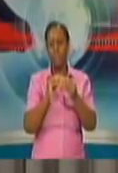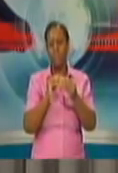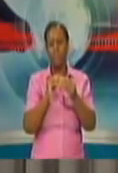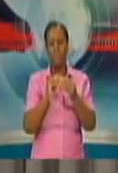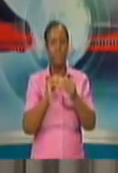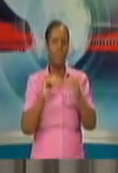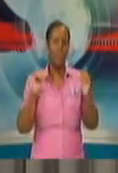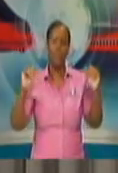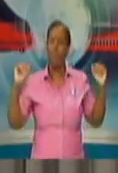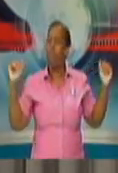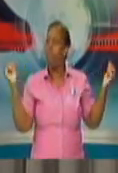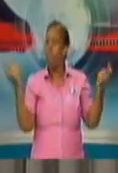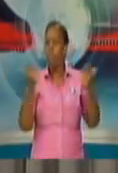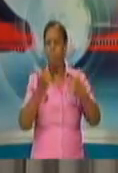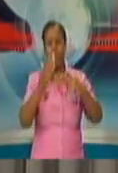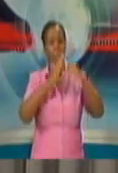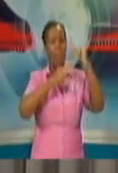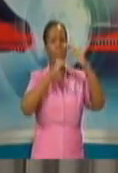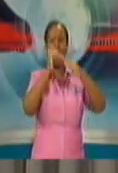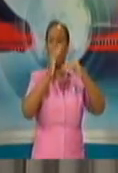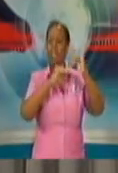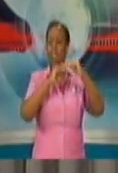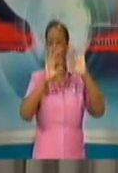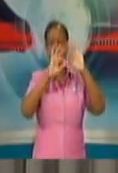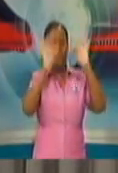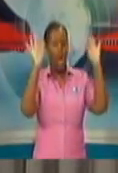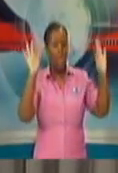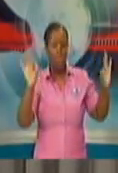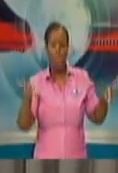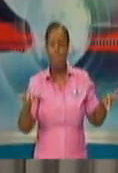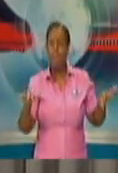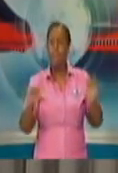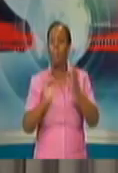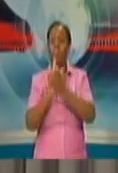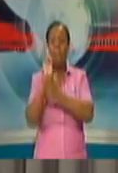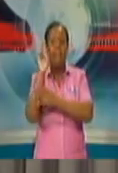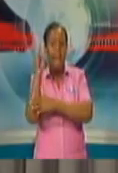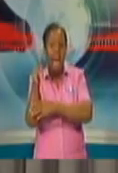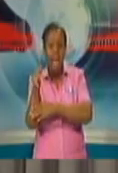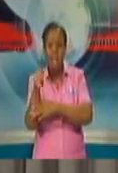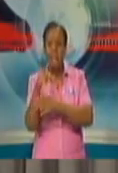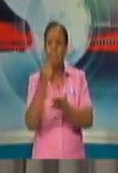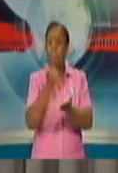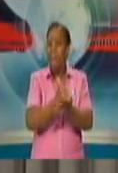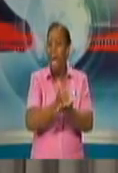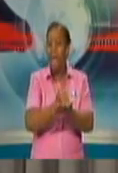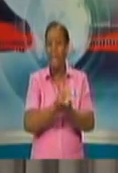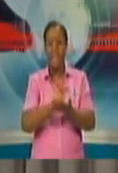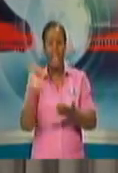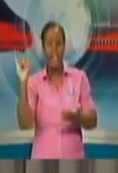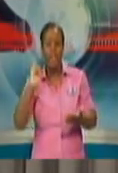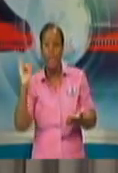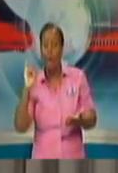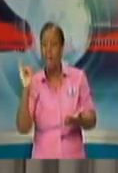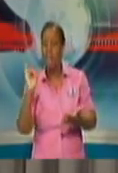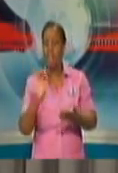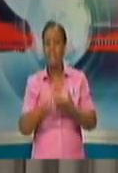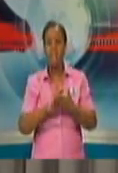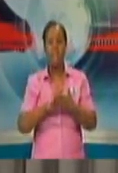all of the construction and mining sector out, all of agriculture, all of the financial institutions and insurance, all of the petrochemical,